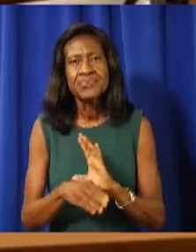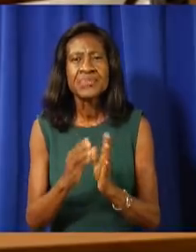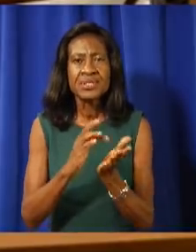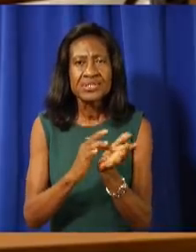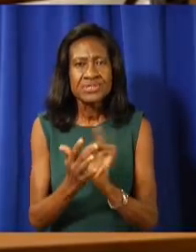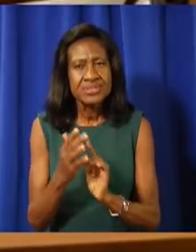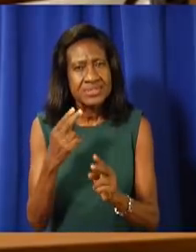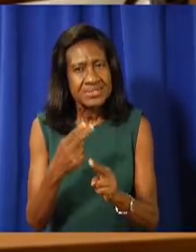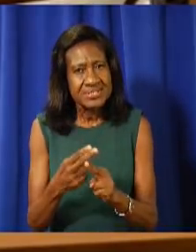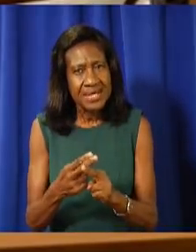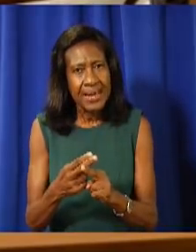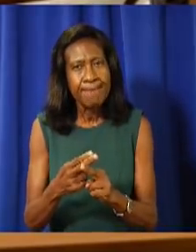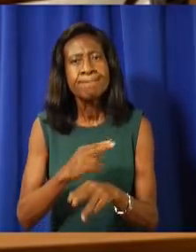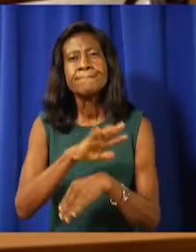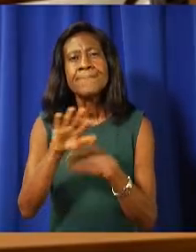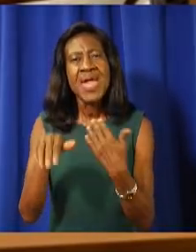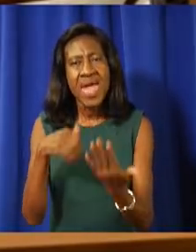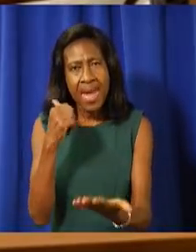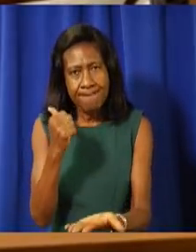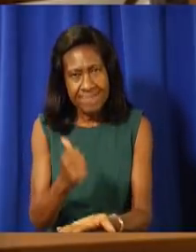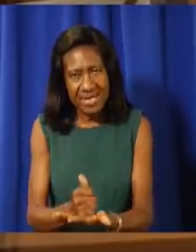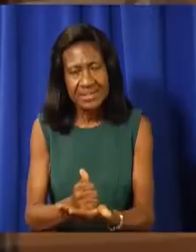our Lord and King. Amen.